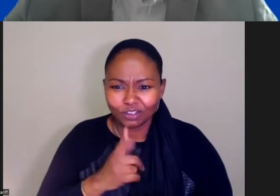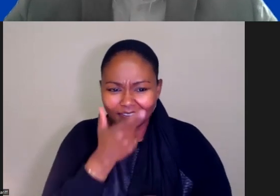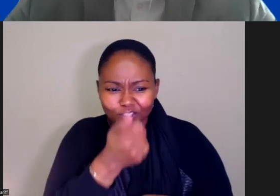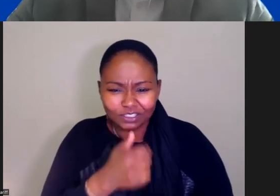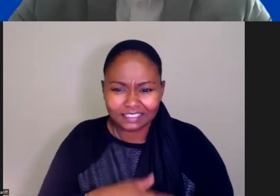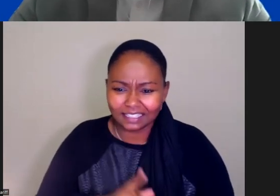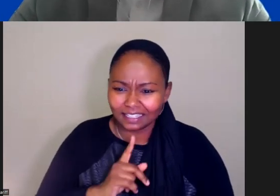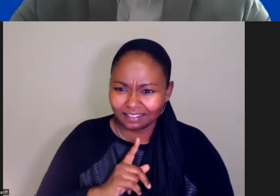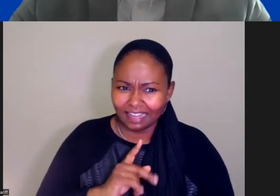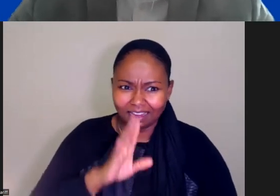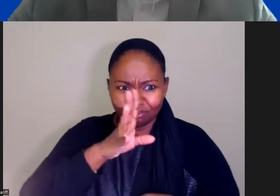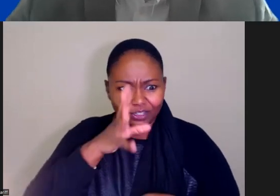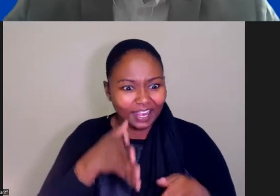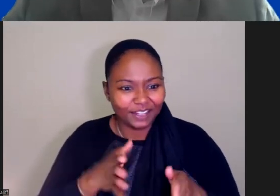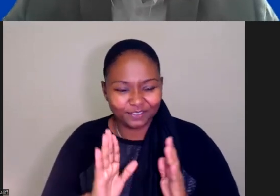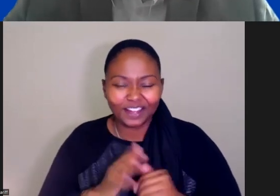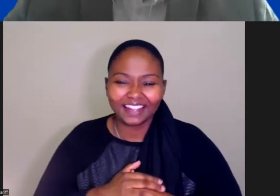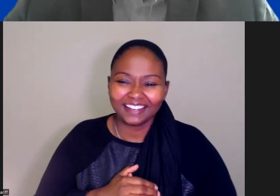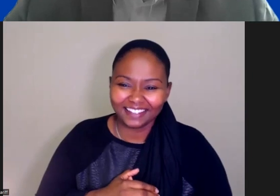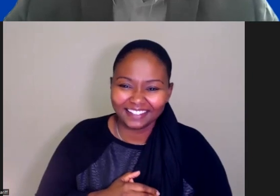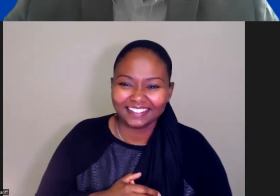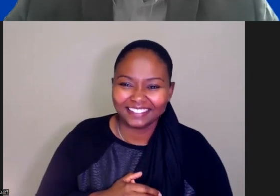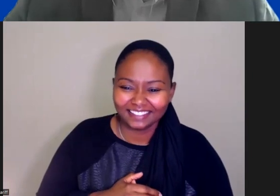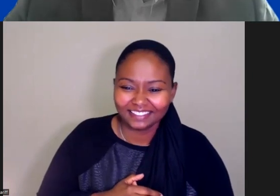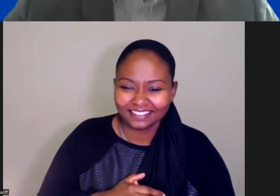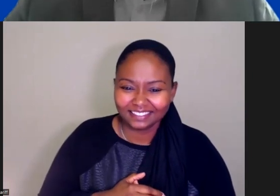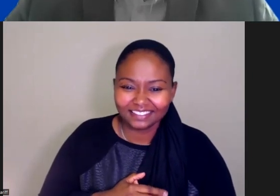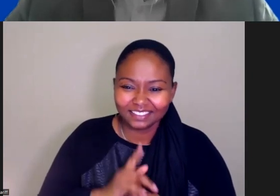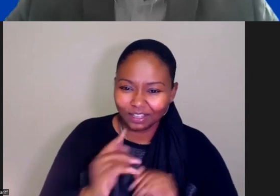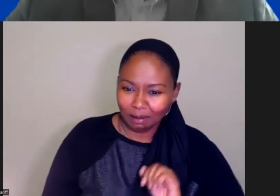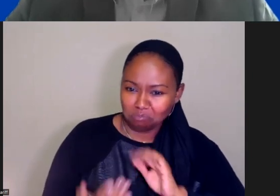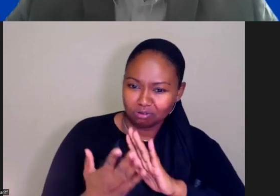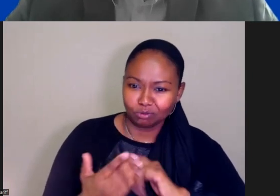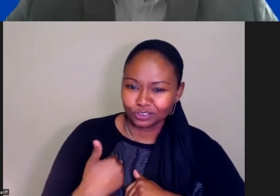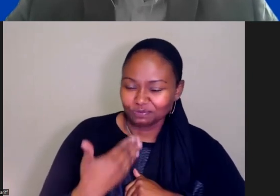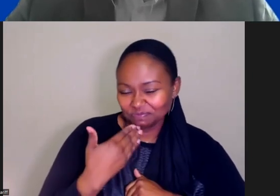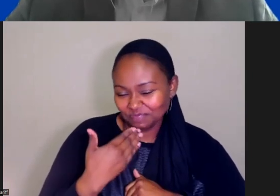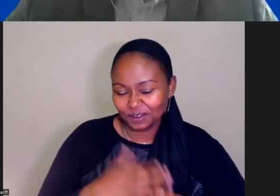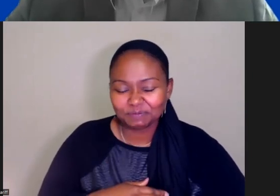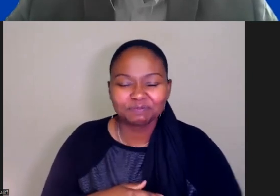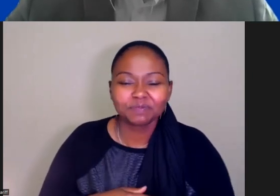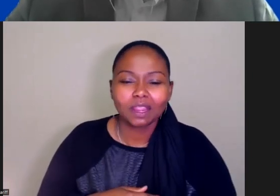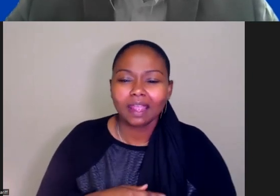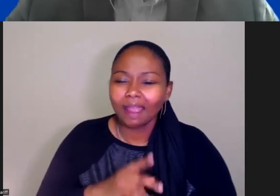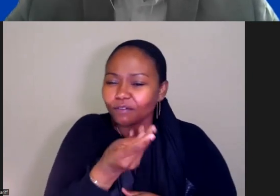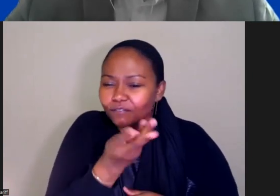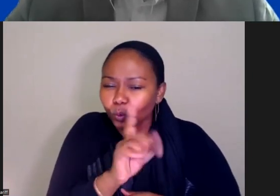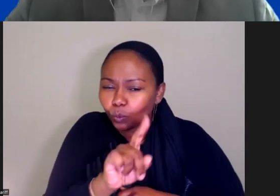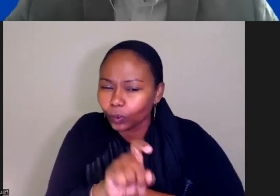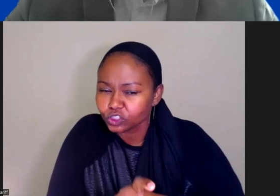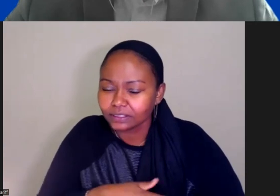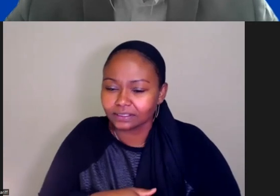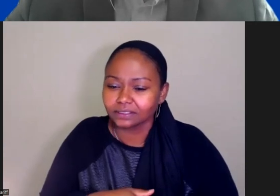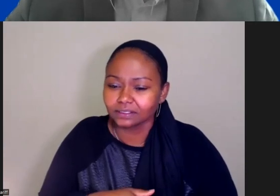seems like a really creative way to come at this. So congrats. I have a couple of questions, and we're